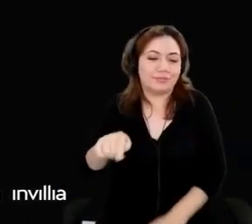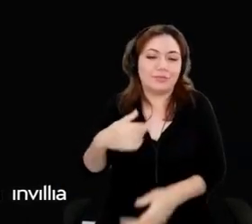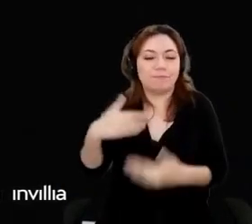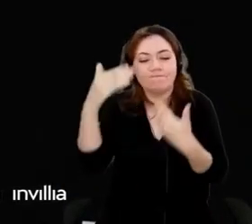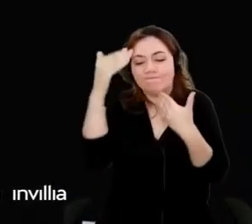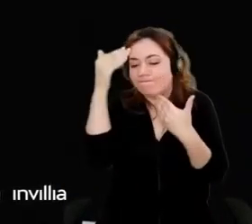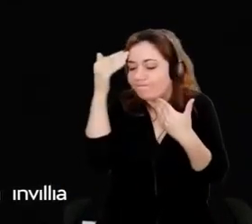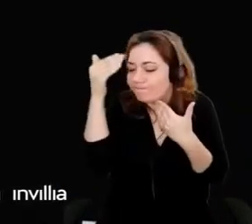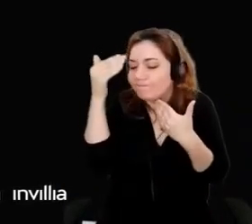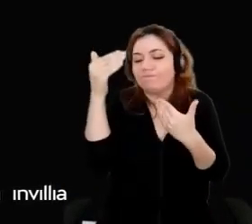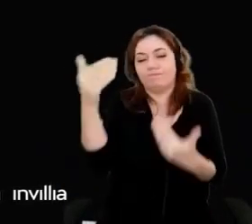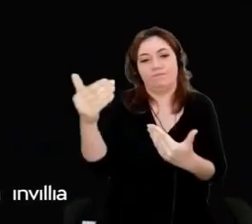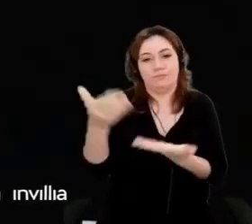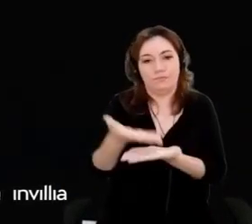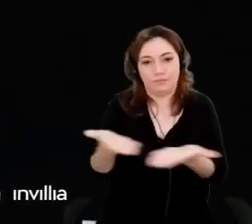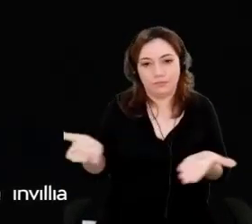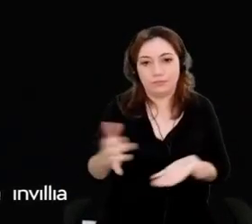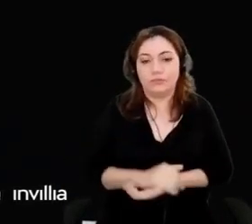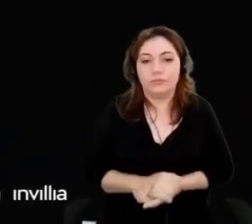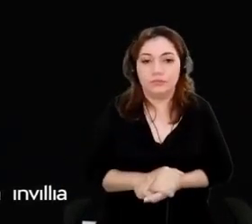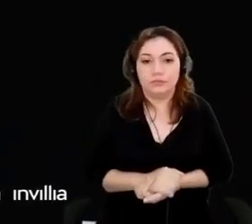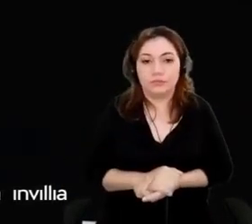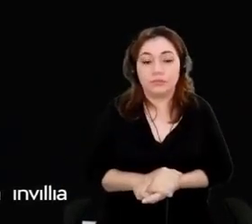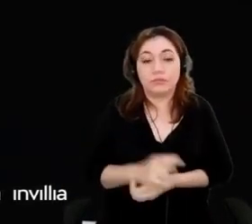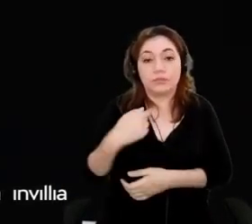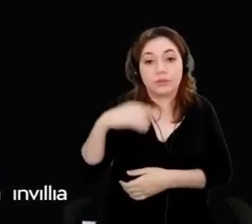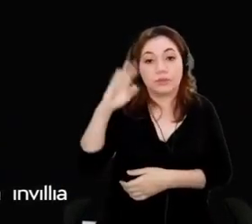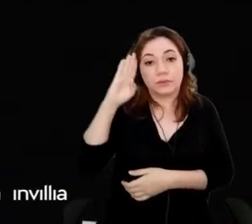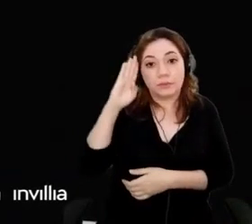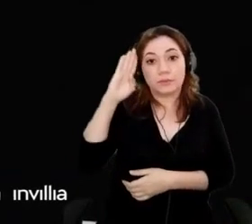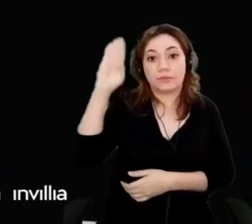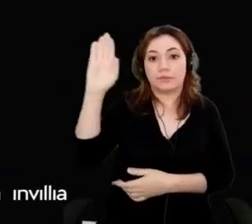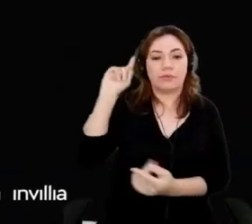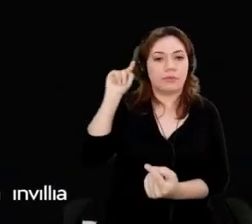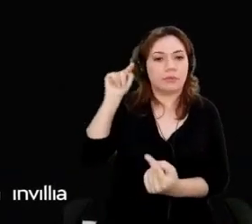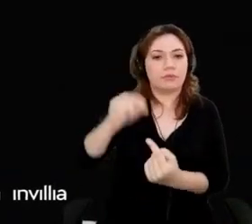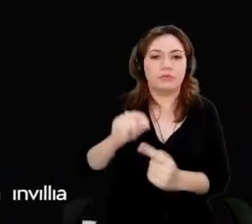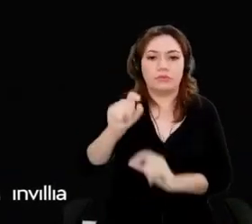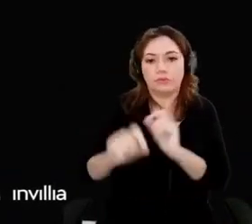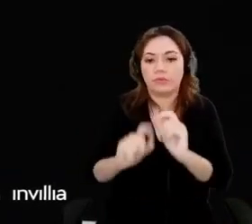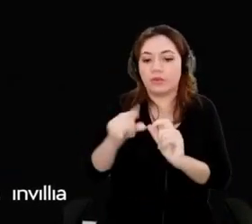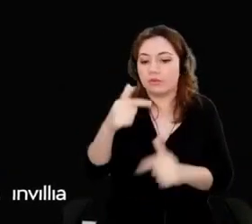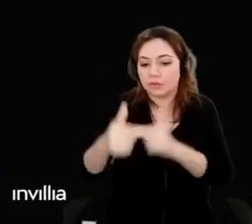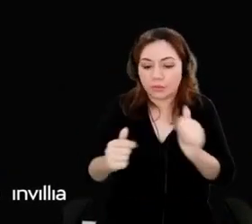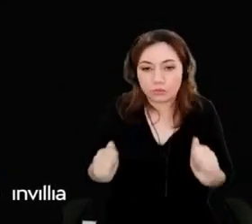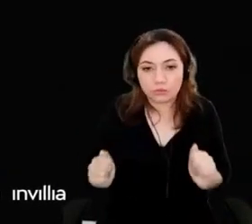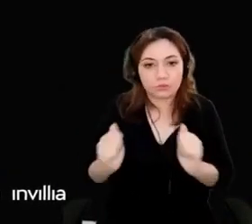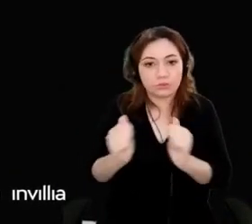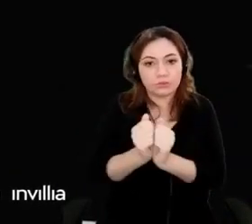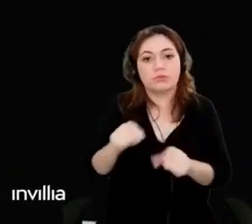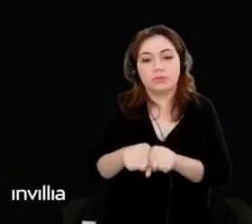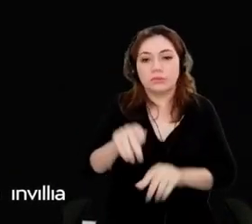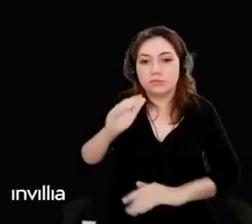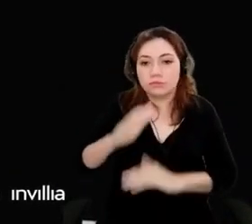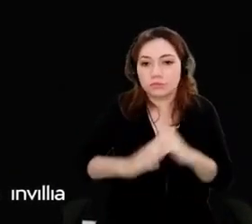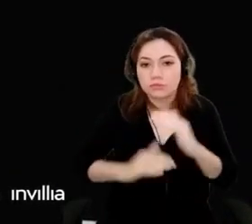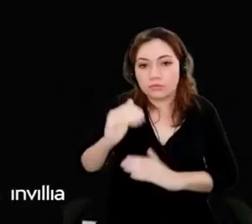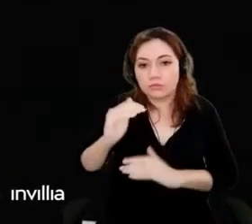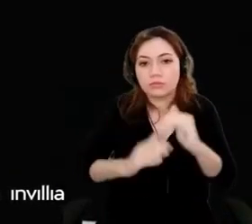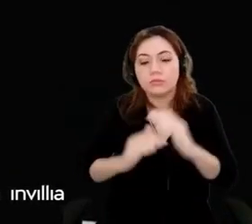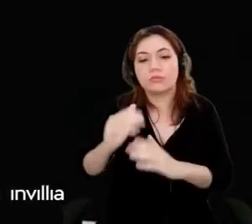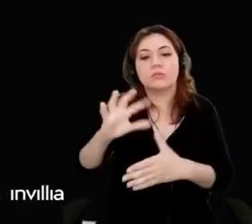Our main goal is to work together and build the leading AI transformation